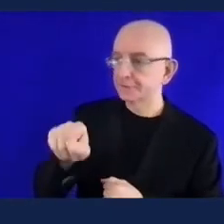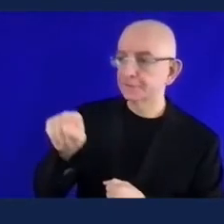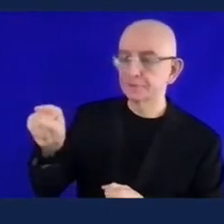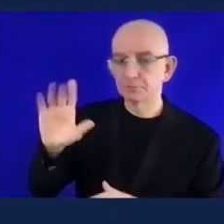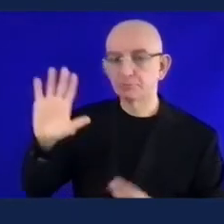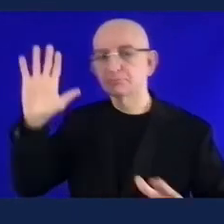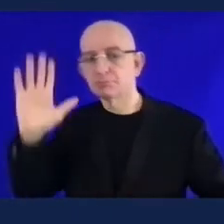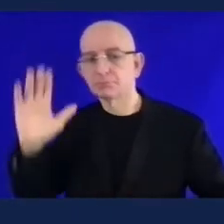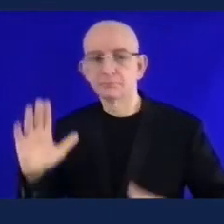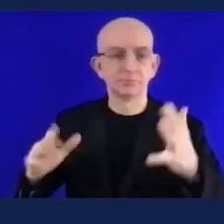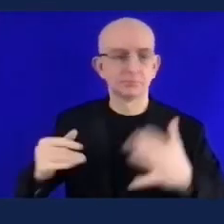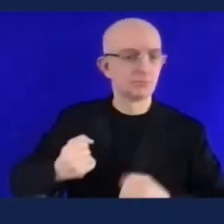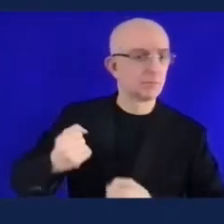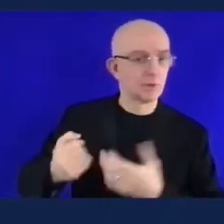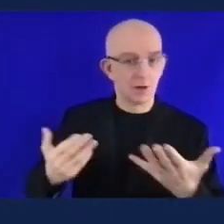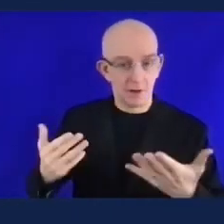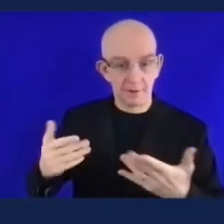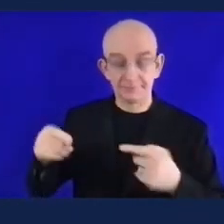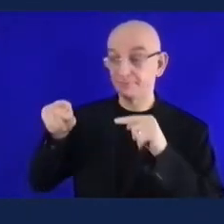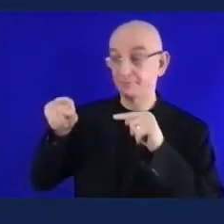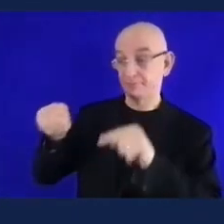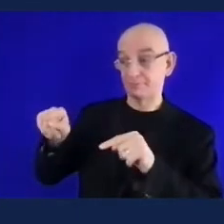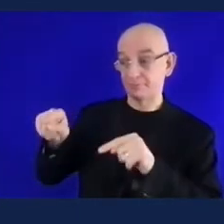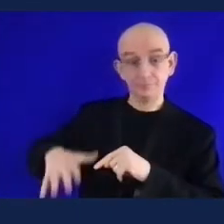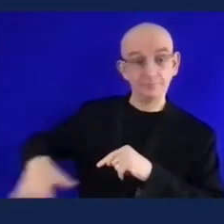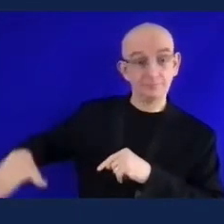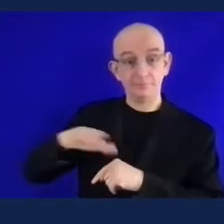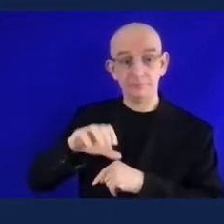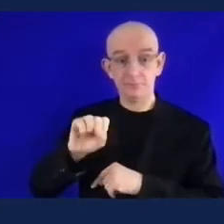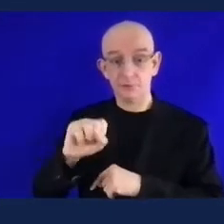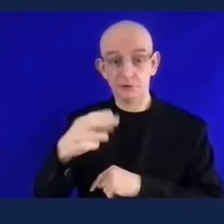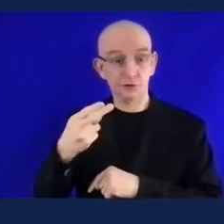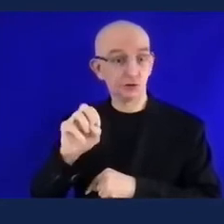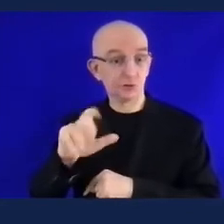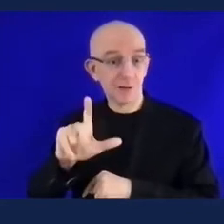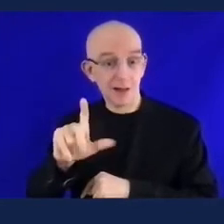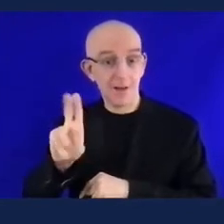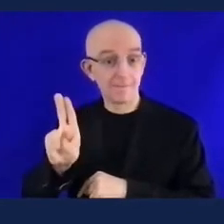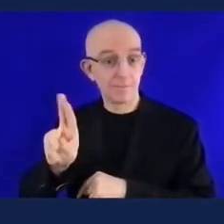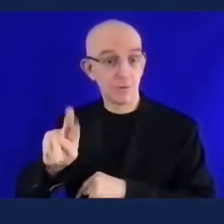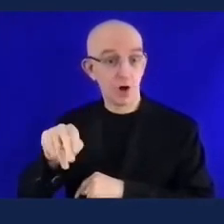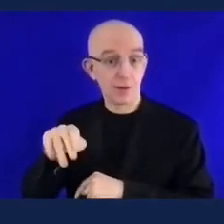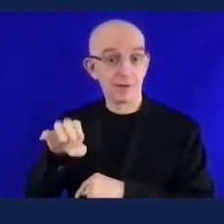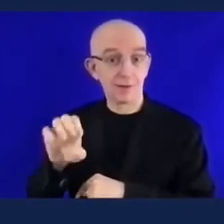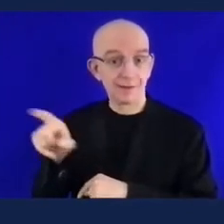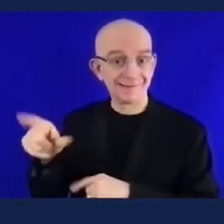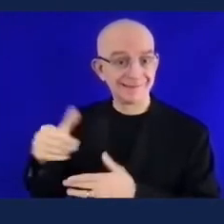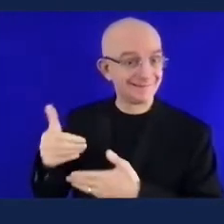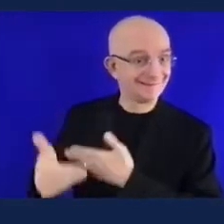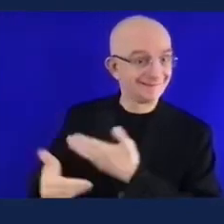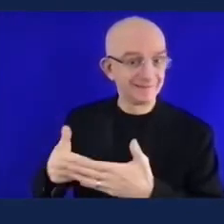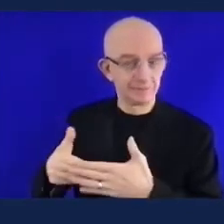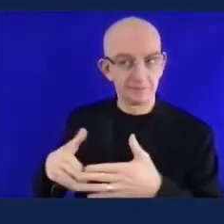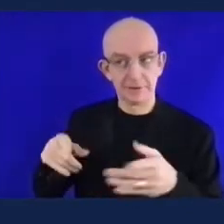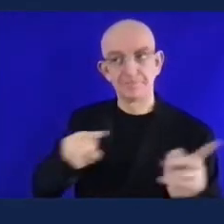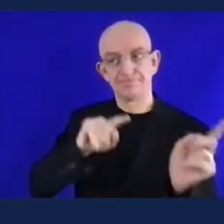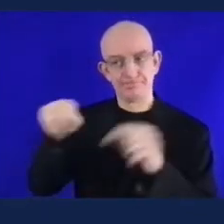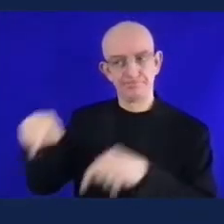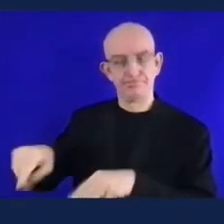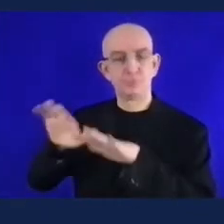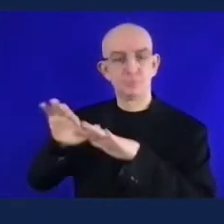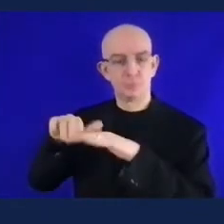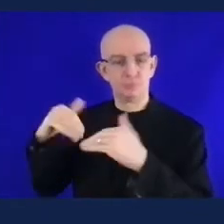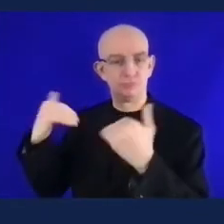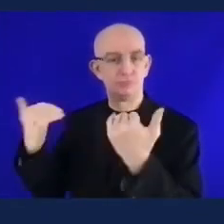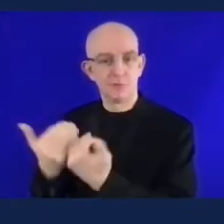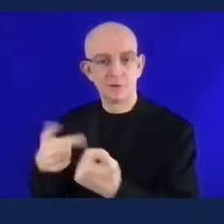running shop stuff like this with the different league of ireland clubs and it's proof of concept so as we start to do these you know we expect this to expand